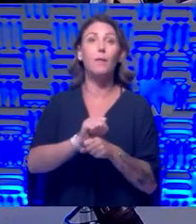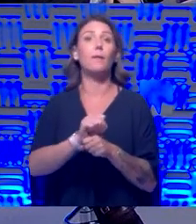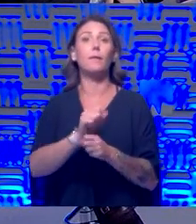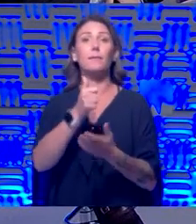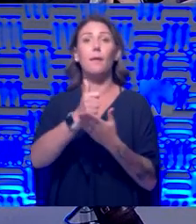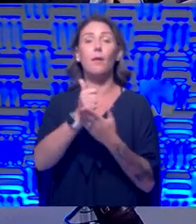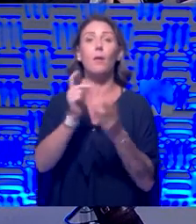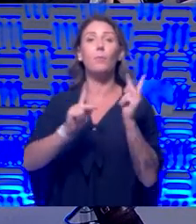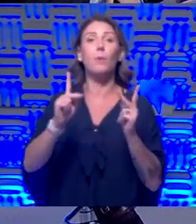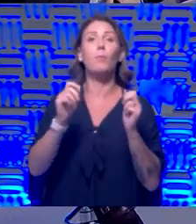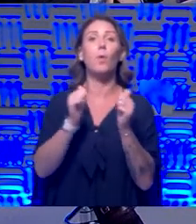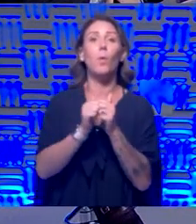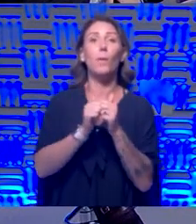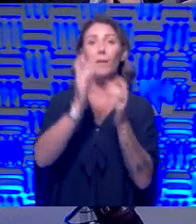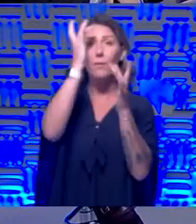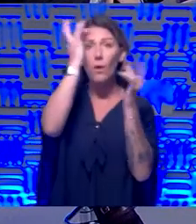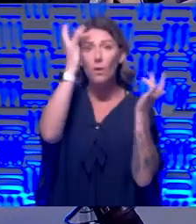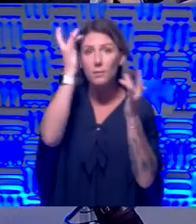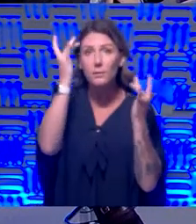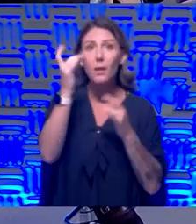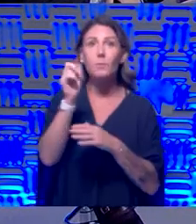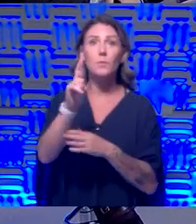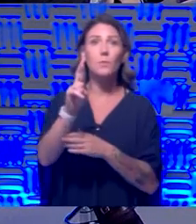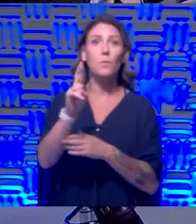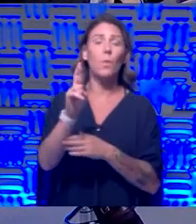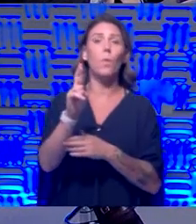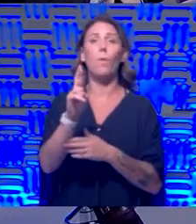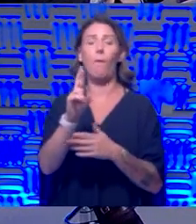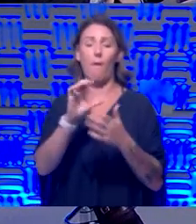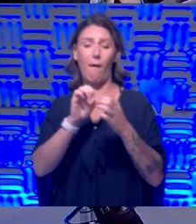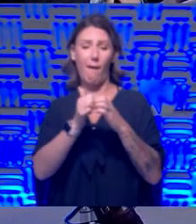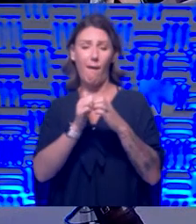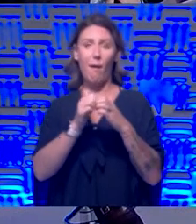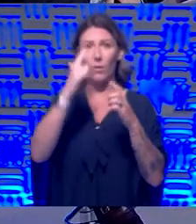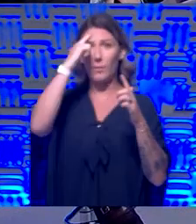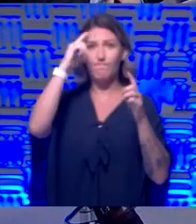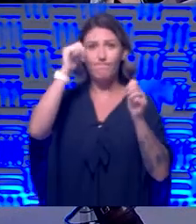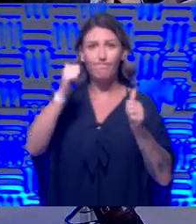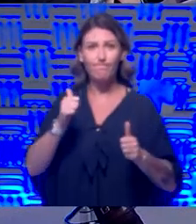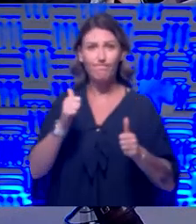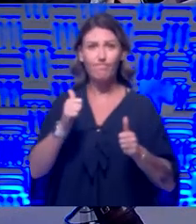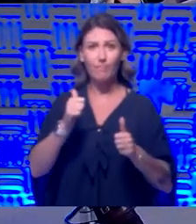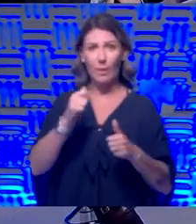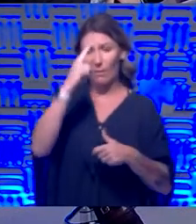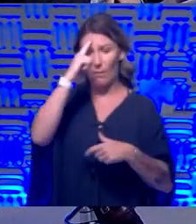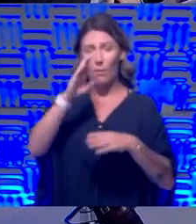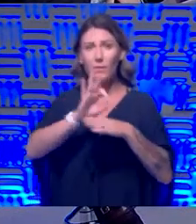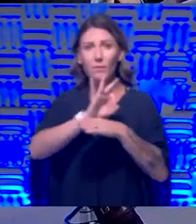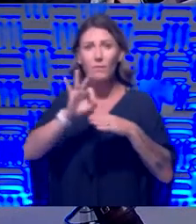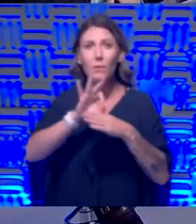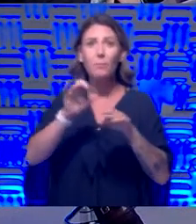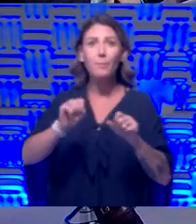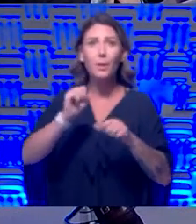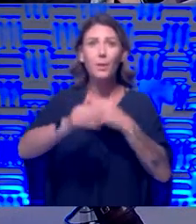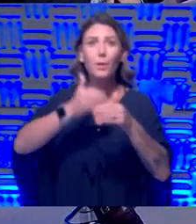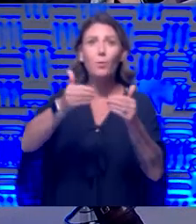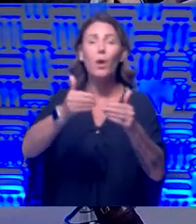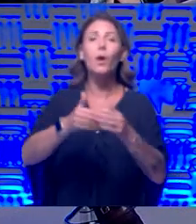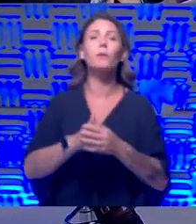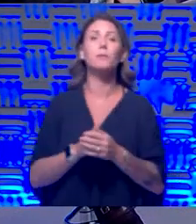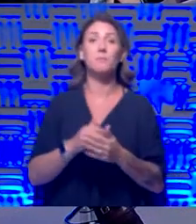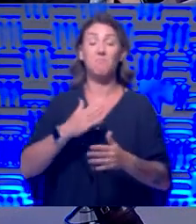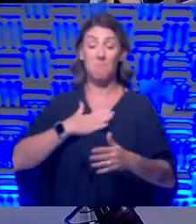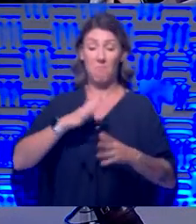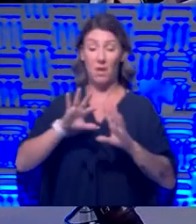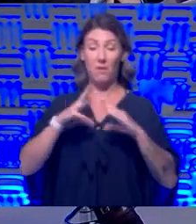other problems that would lead to, you know, loss of how smart we are, our cognitive function, ability to process. My family would conclude many years ago that